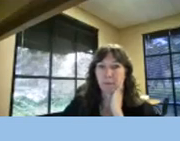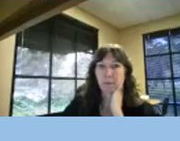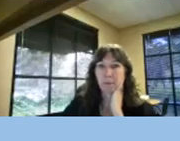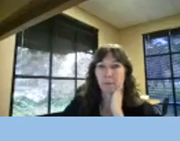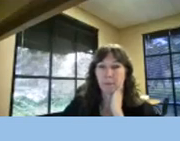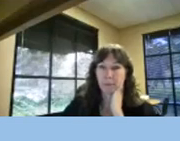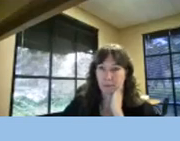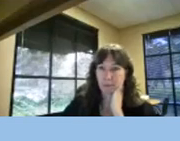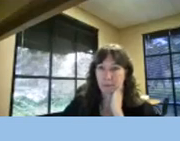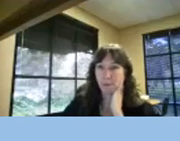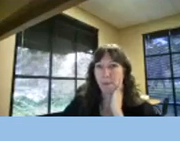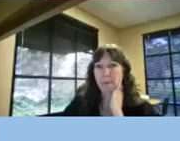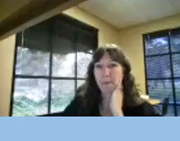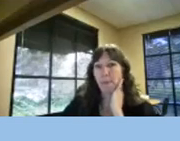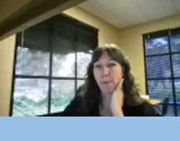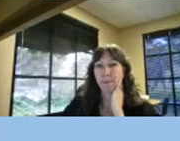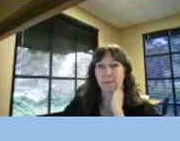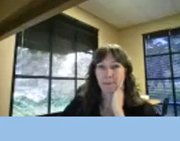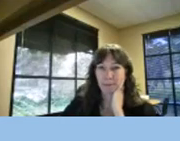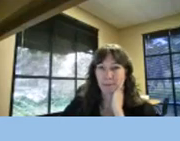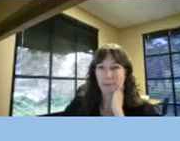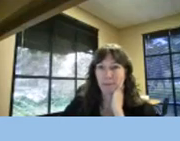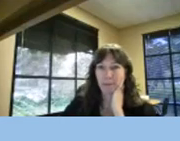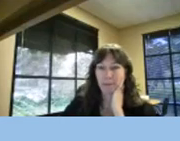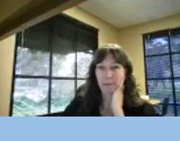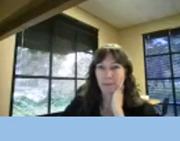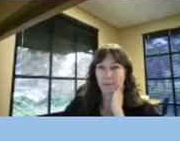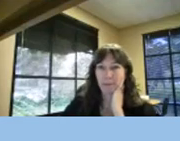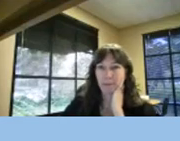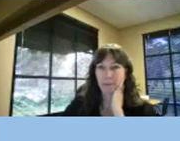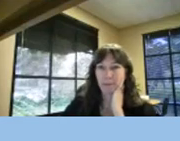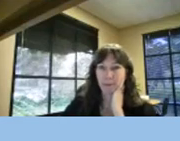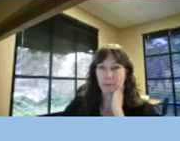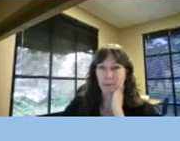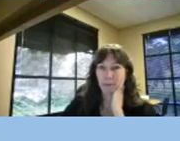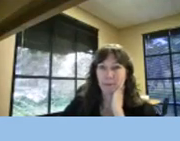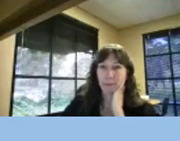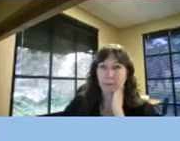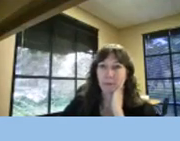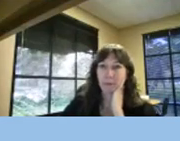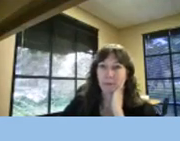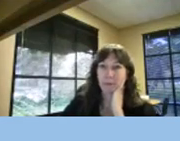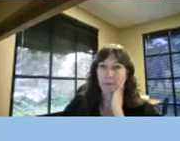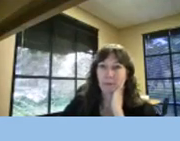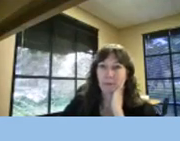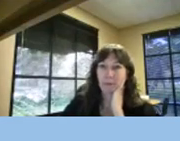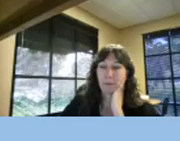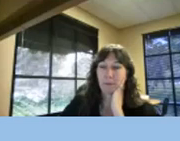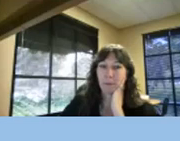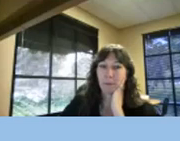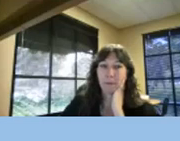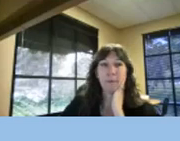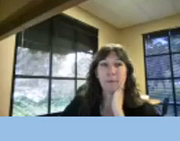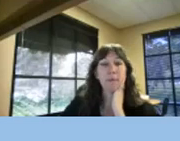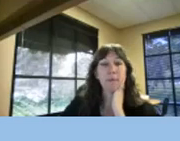served in our early intervention early start program accessing services from ages zero to three we do see a